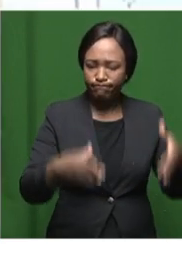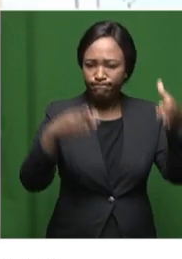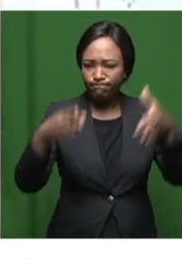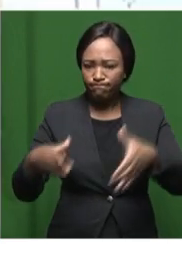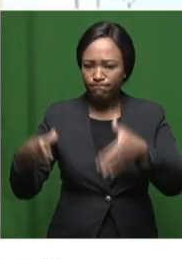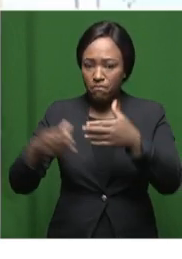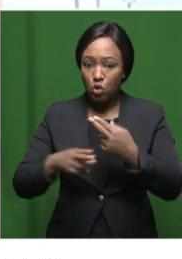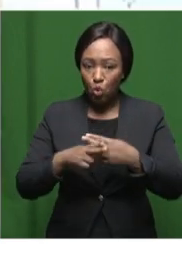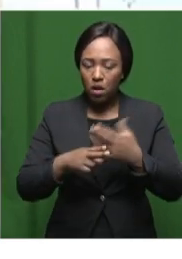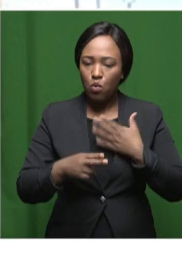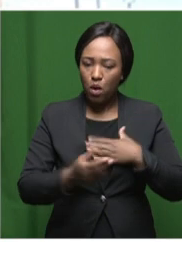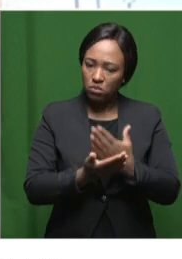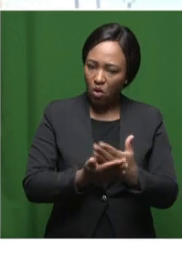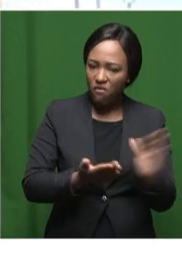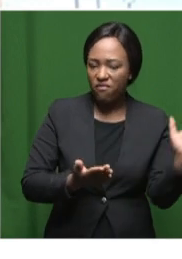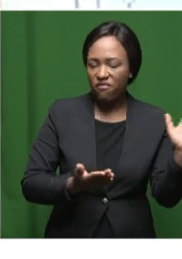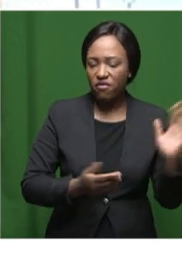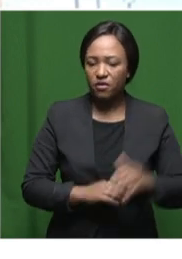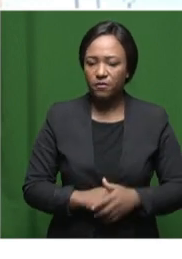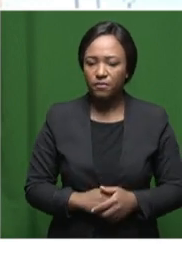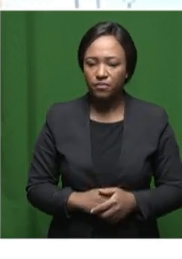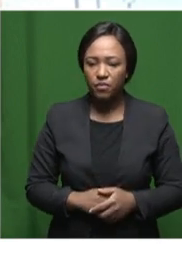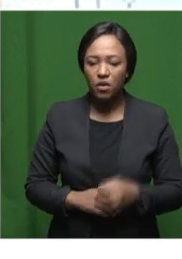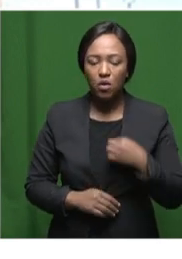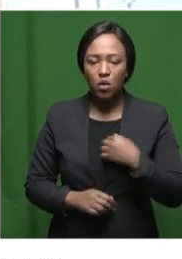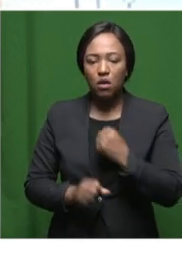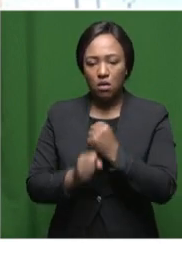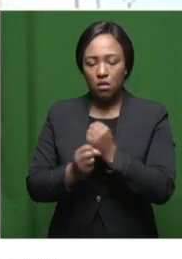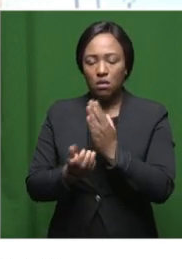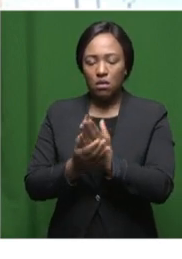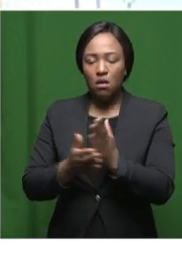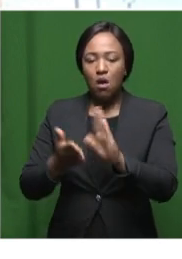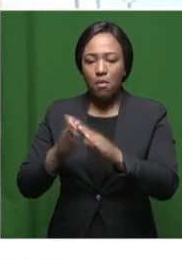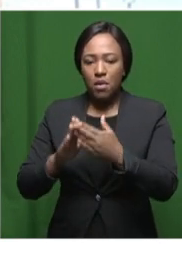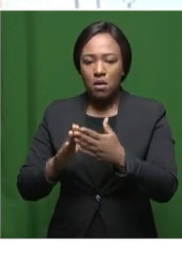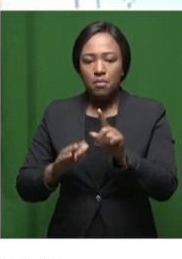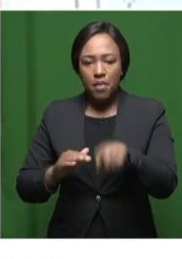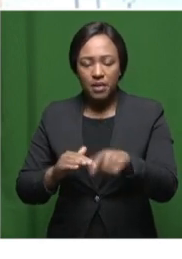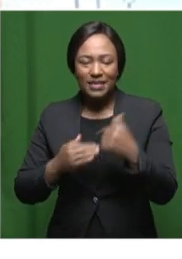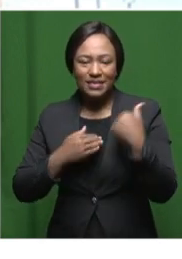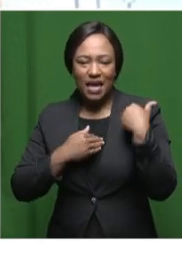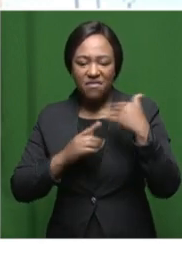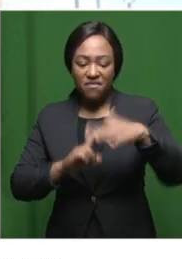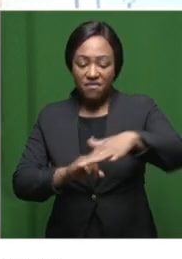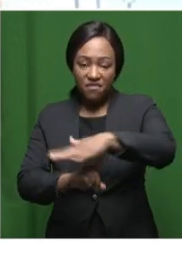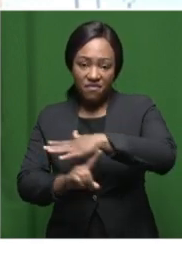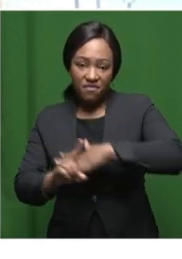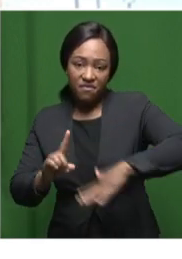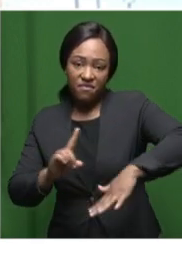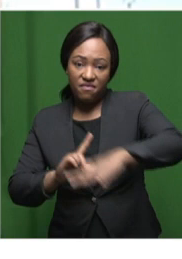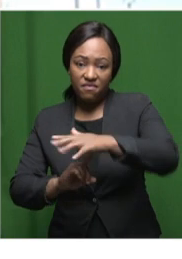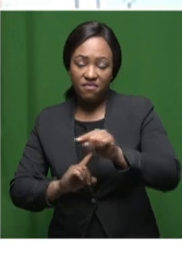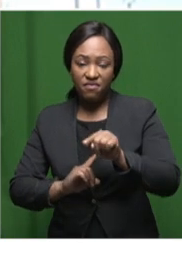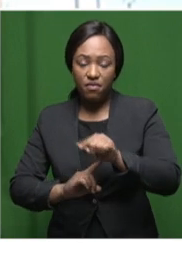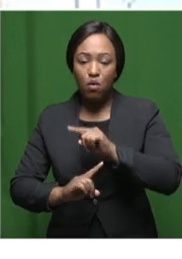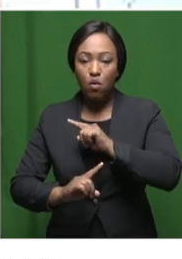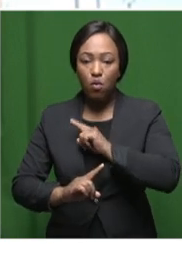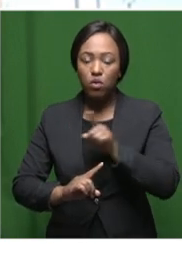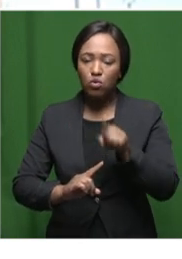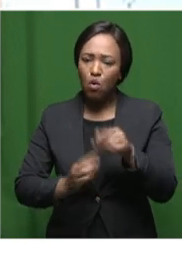committed to ensuring that communities live in a safe environment. And key to this is the